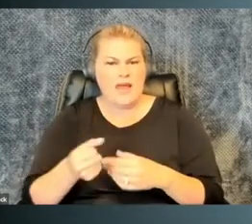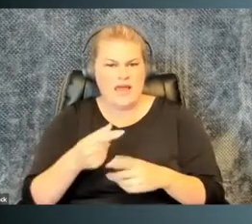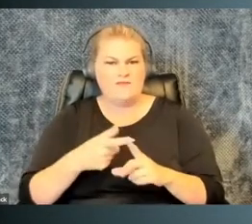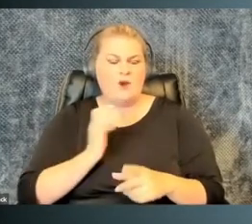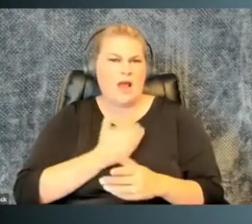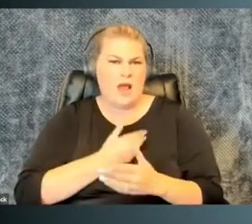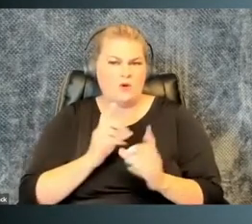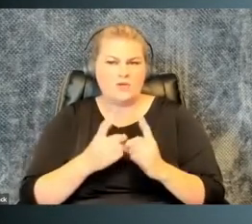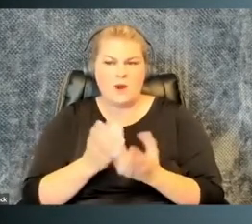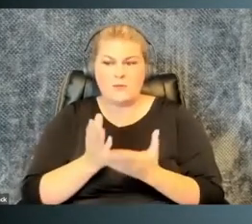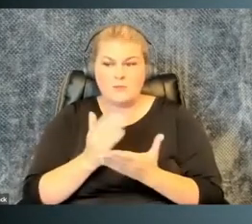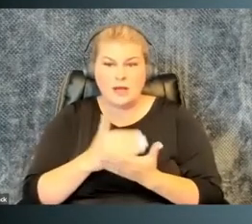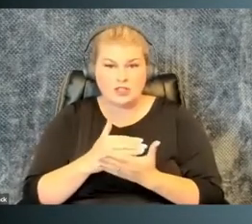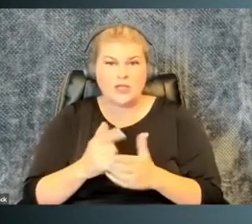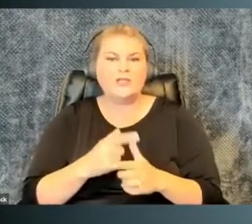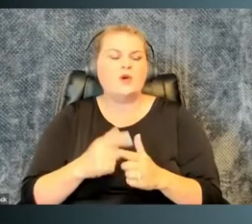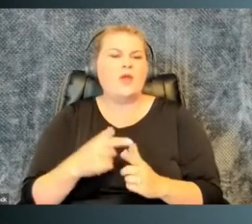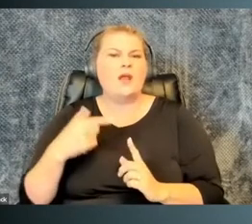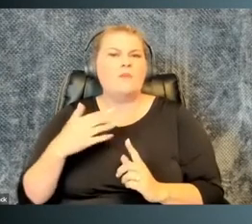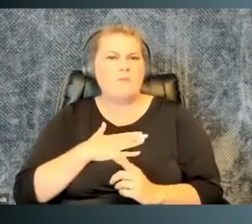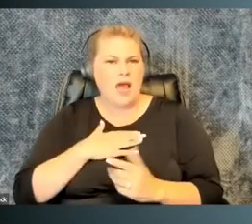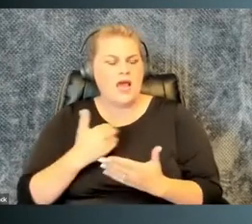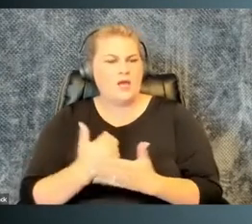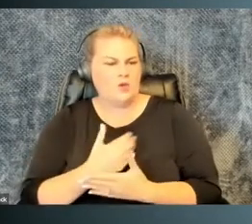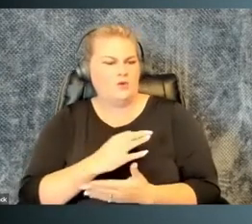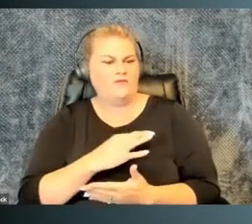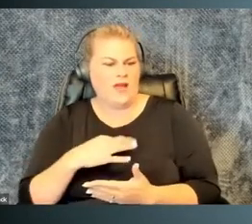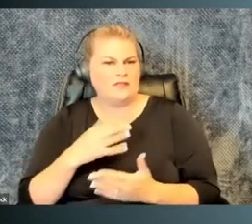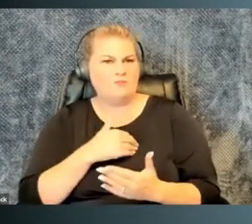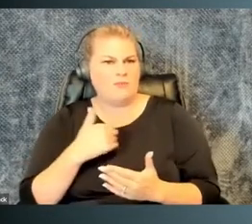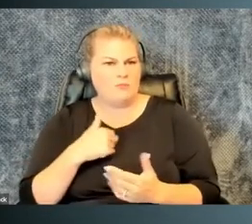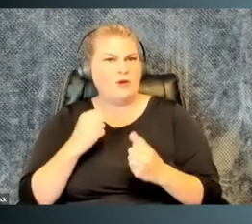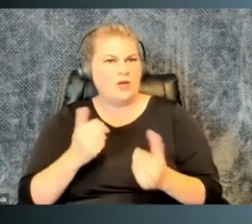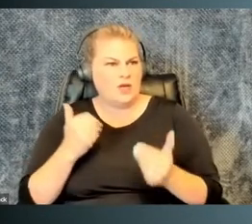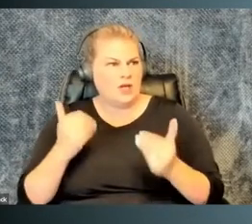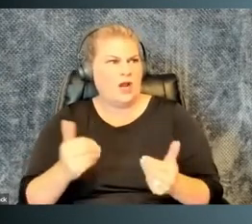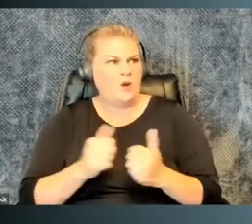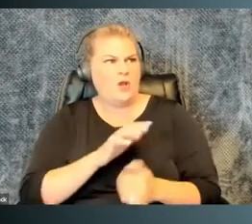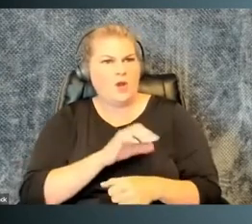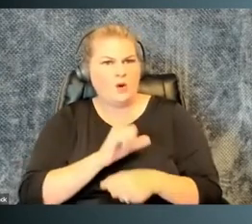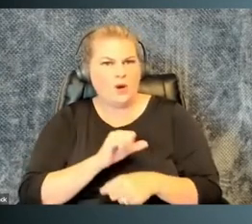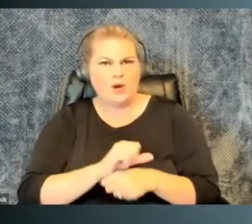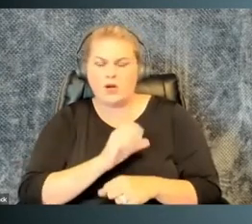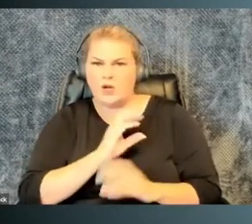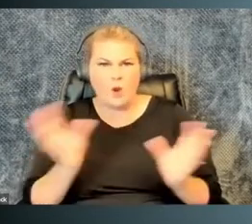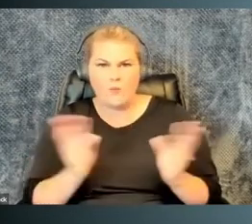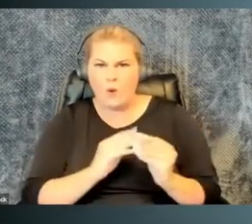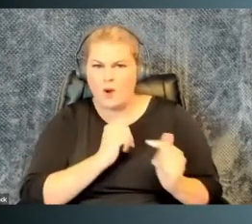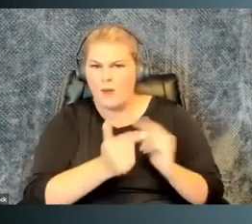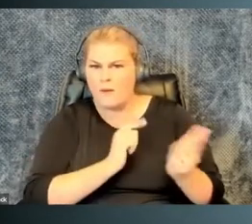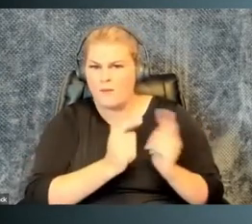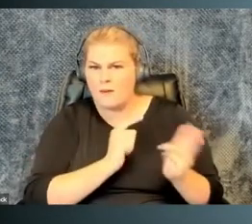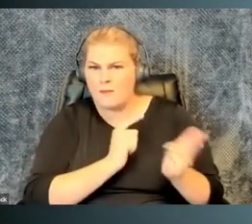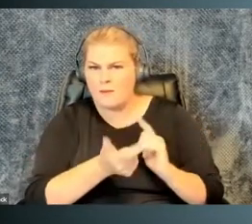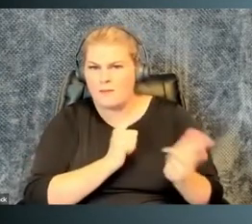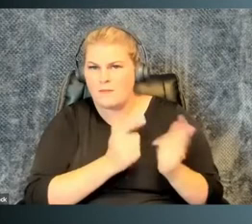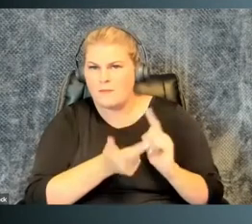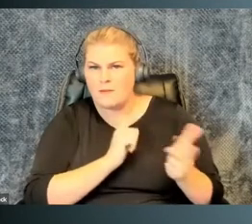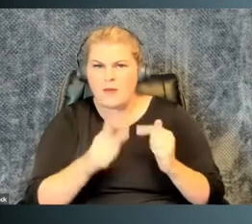and had the department administrator pay for the software from the department budget, so that her new faculty member could get on with her research,